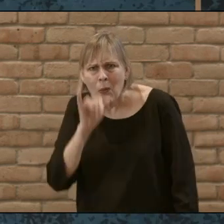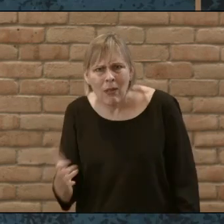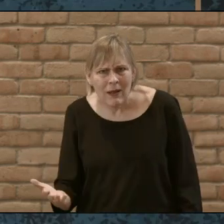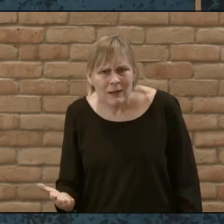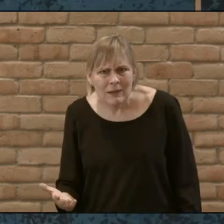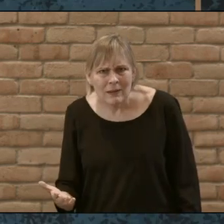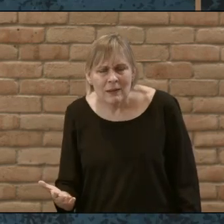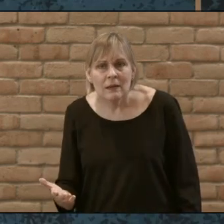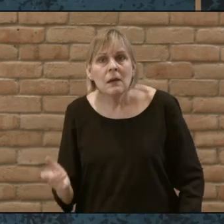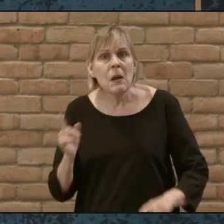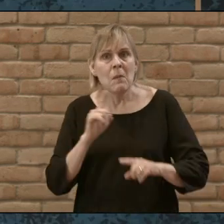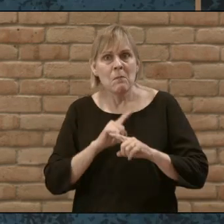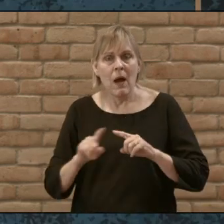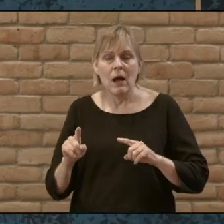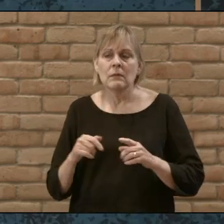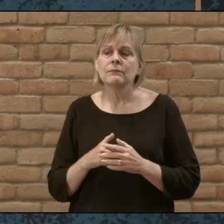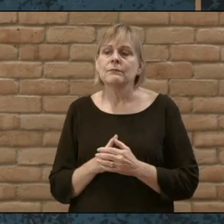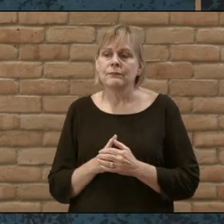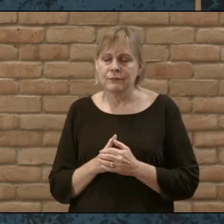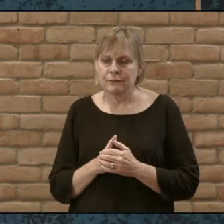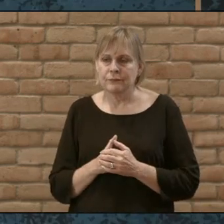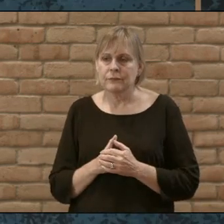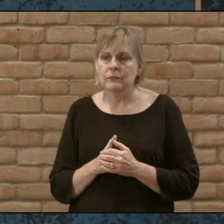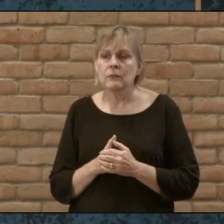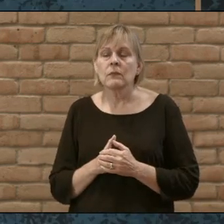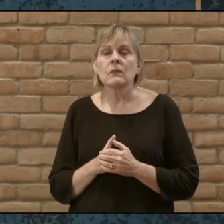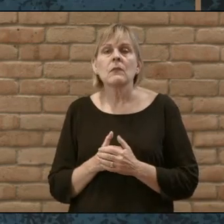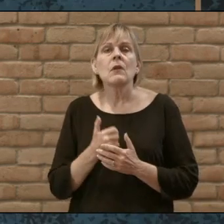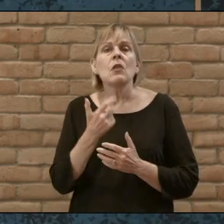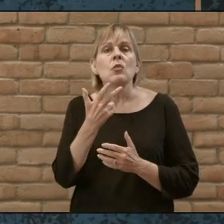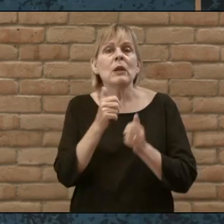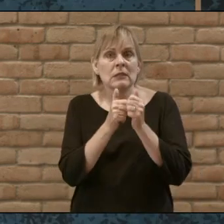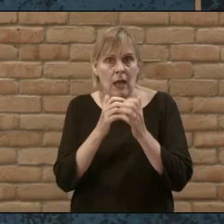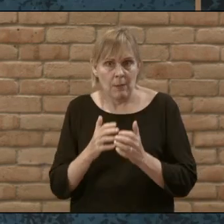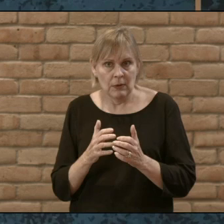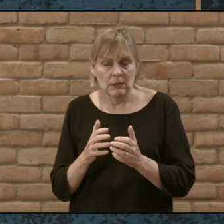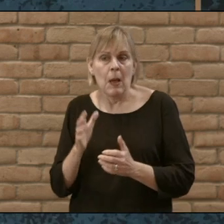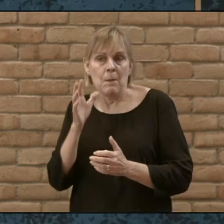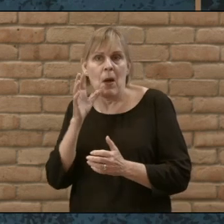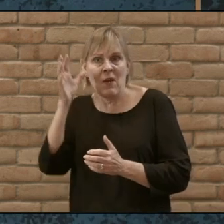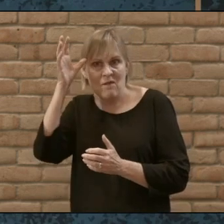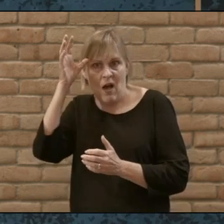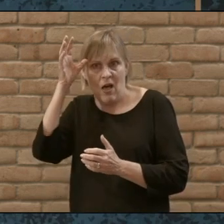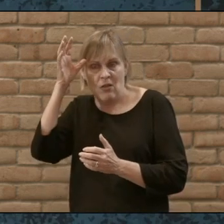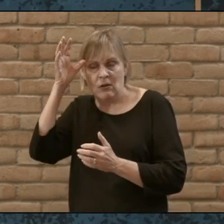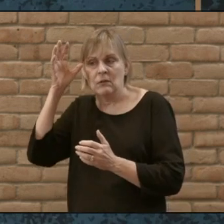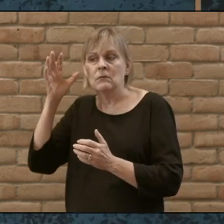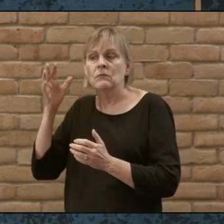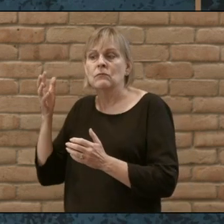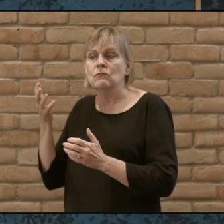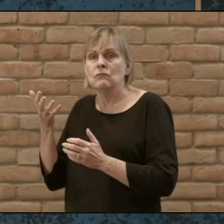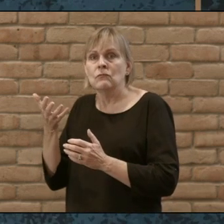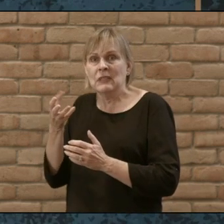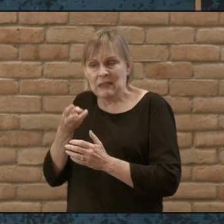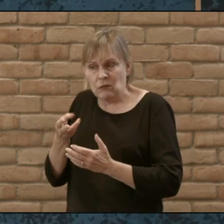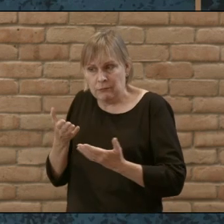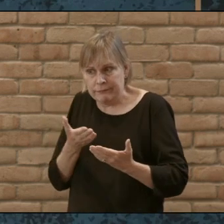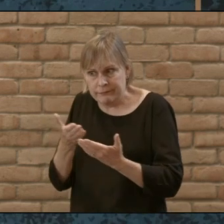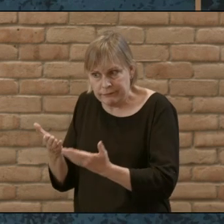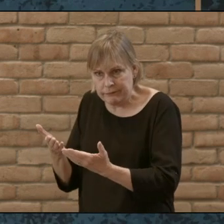but he made them all leave he took the girl's father and mother and his three disciples into the room where the girl was lying and holding her hand he said to her which